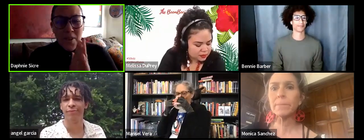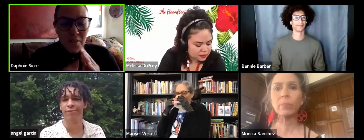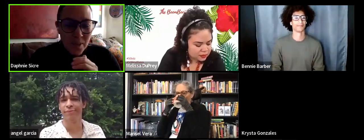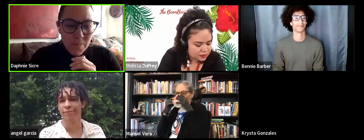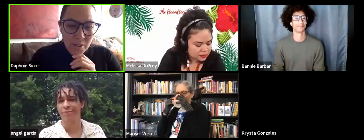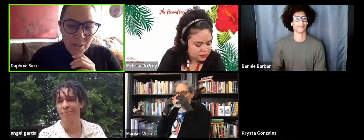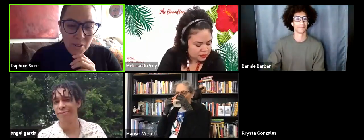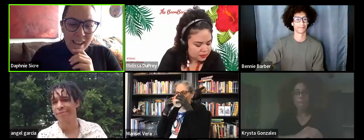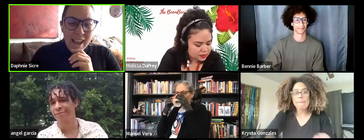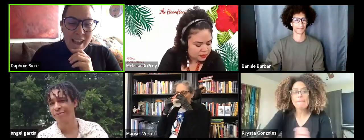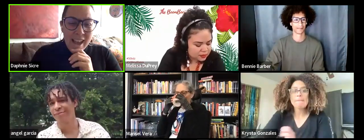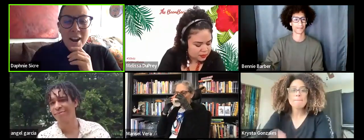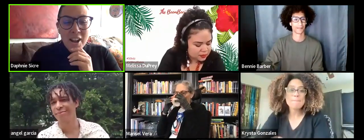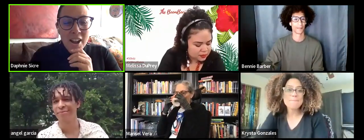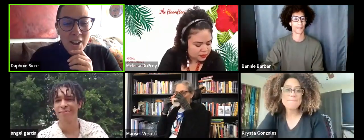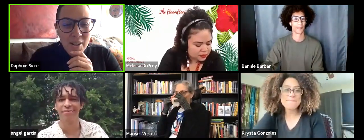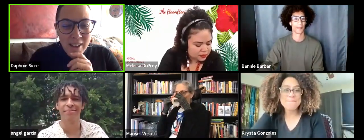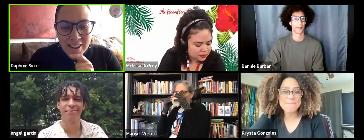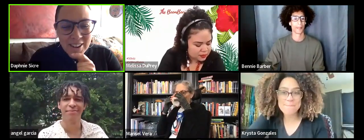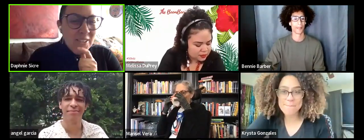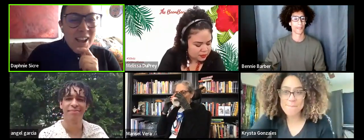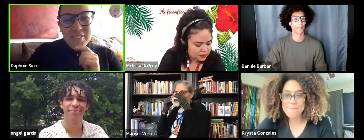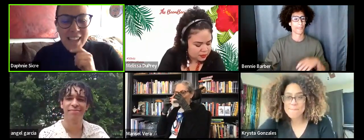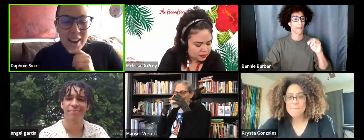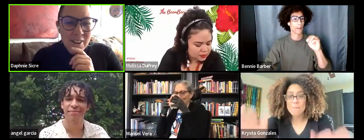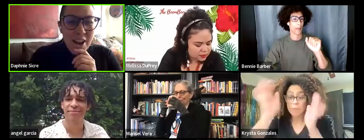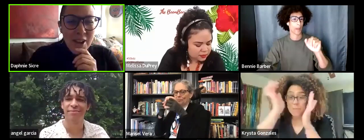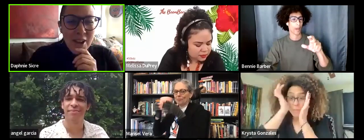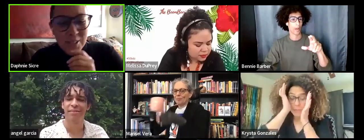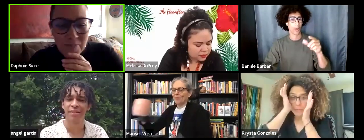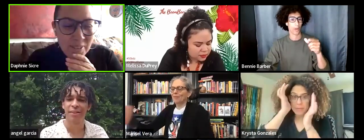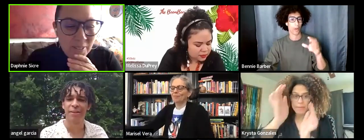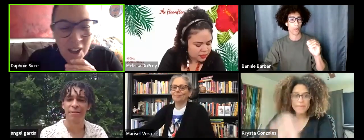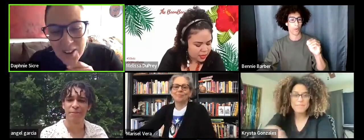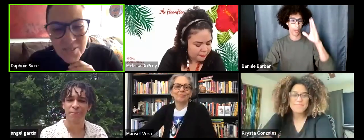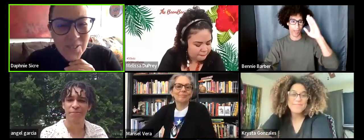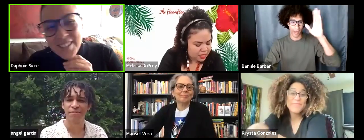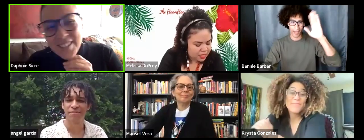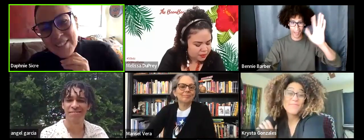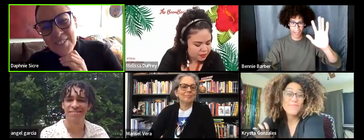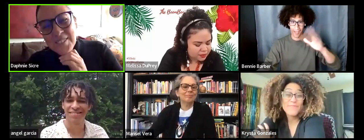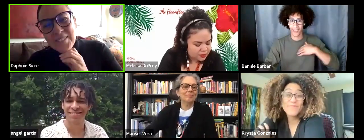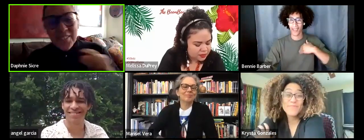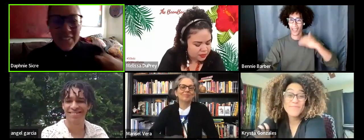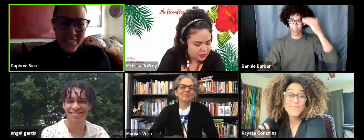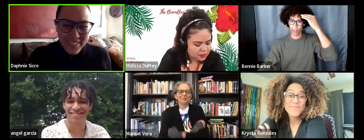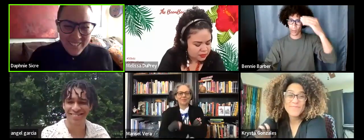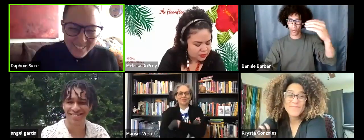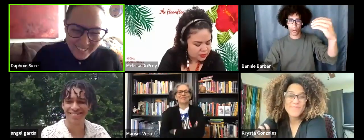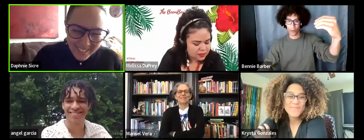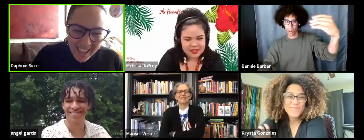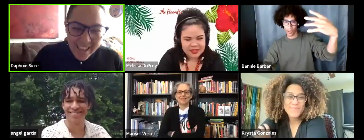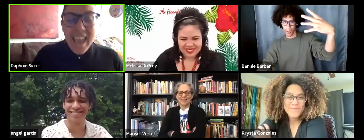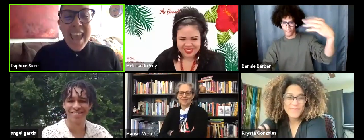so many beautiful people hi margo i know you don't have your camera on but you can put it on if you want to